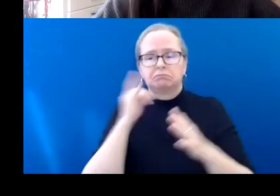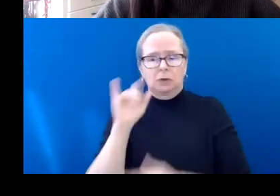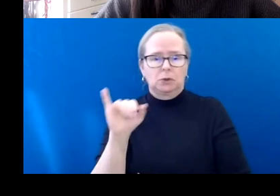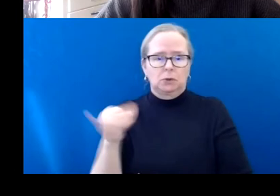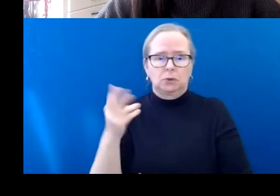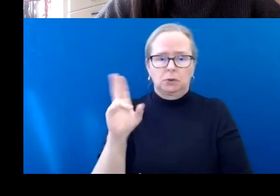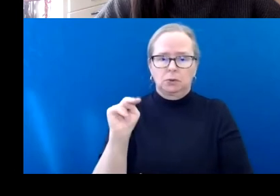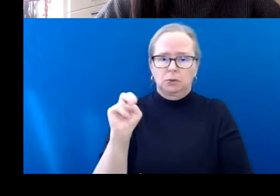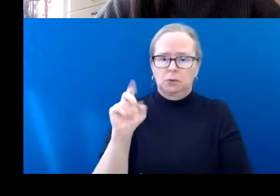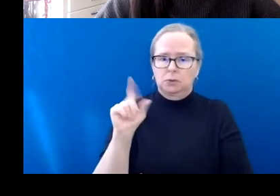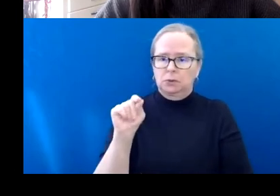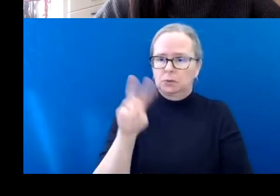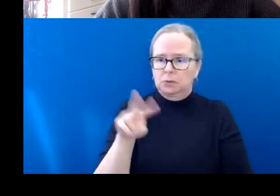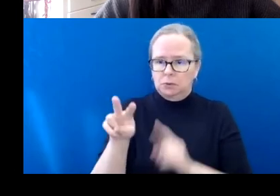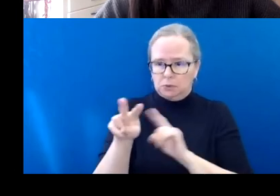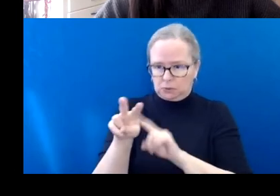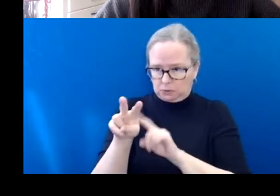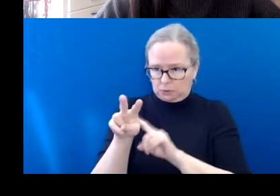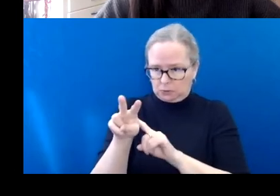1 or Intake 2.